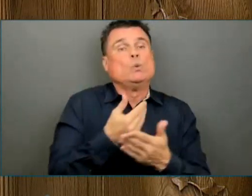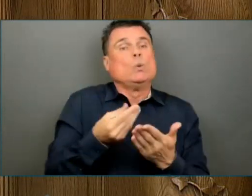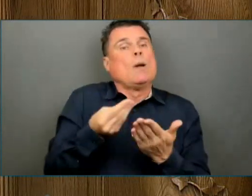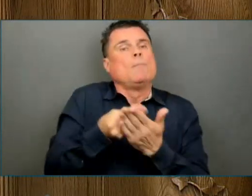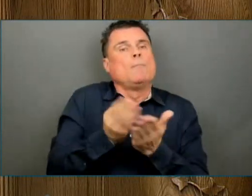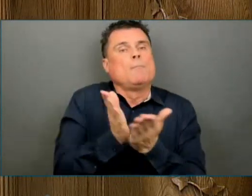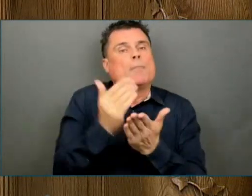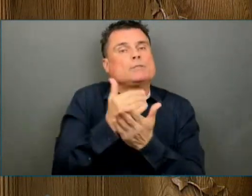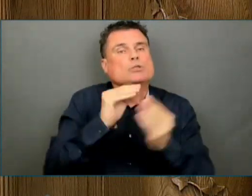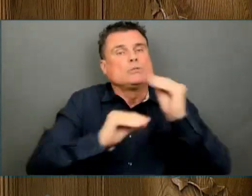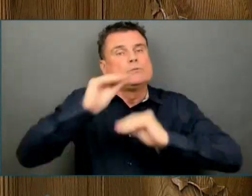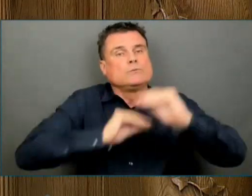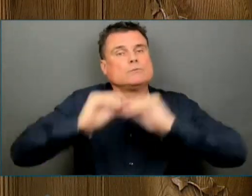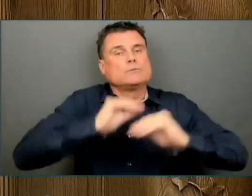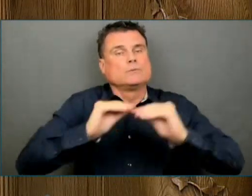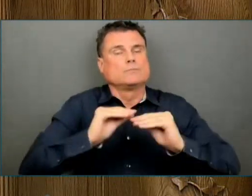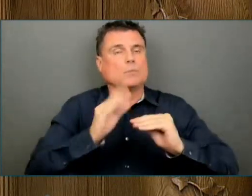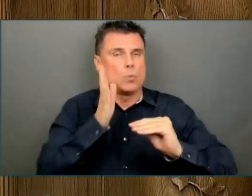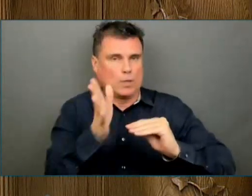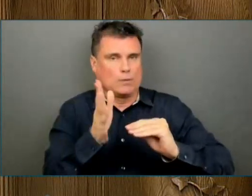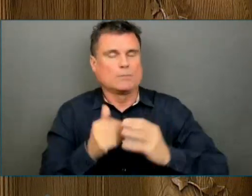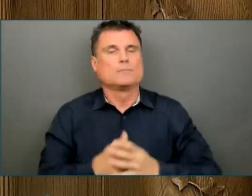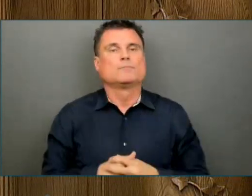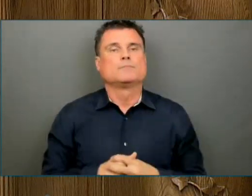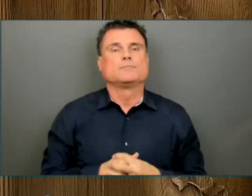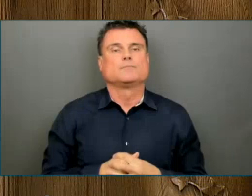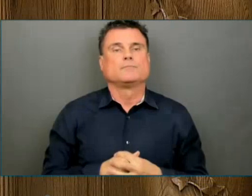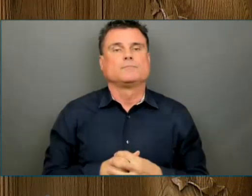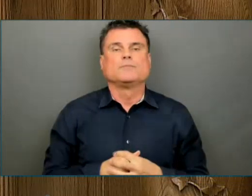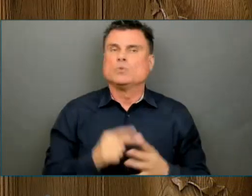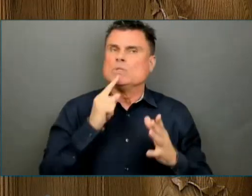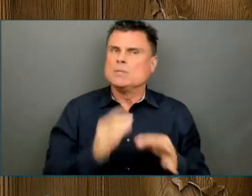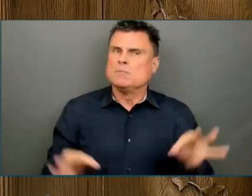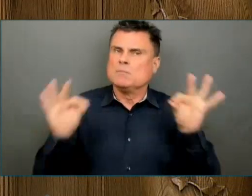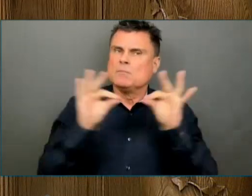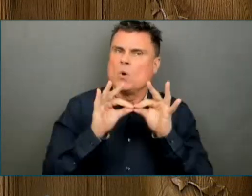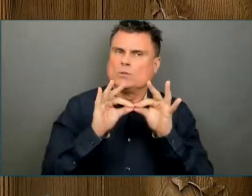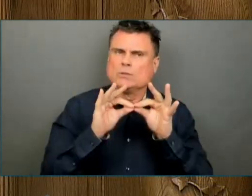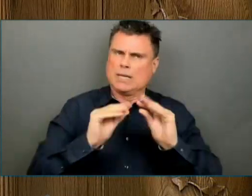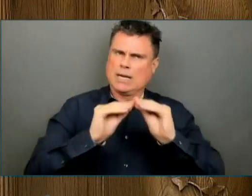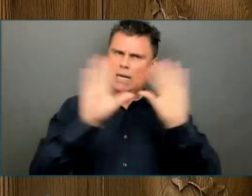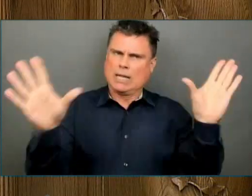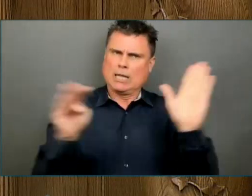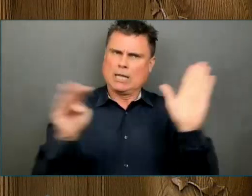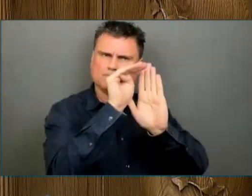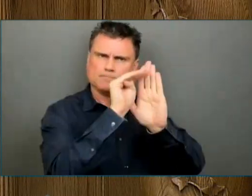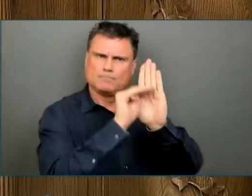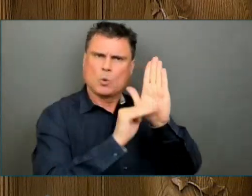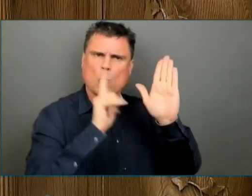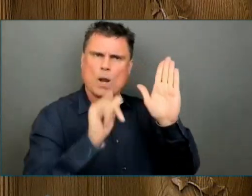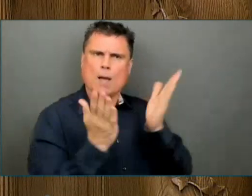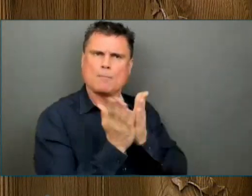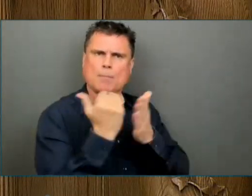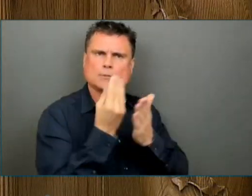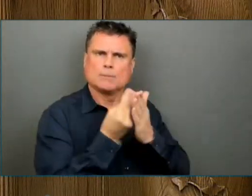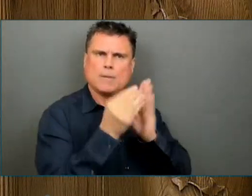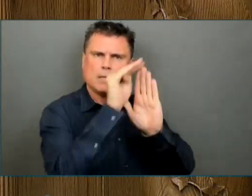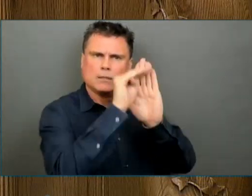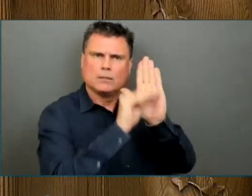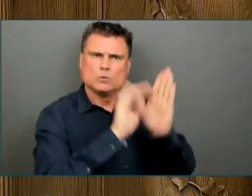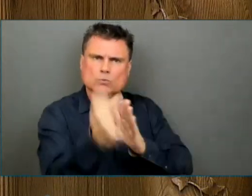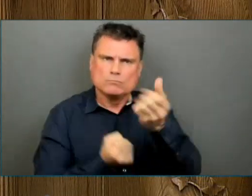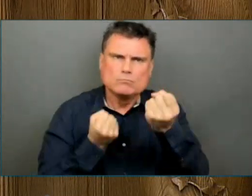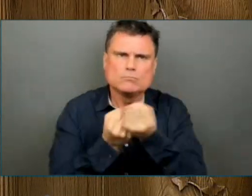the conditions for a strong economic recovery that reaches every British Columbian. It will make healthcare better while